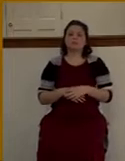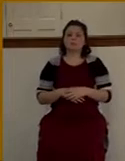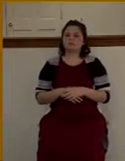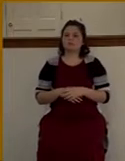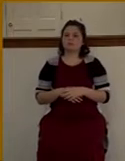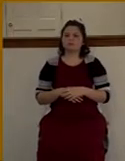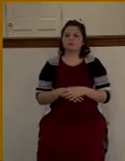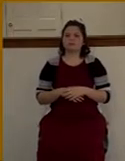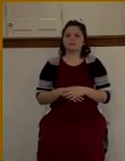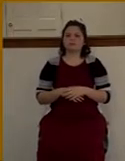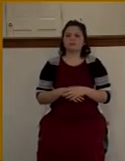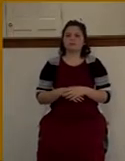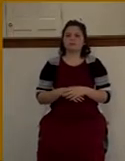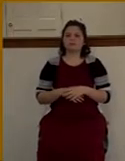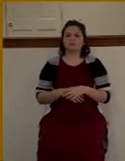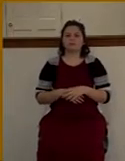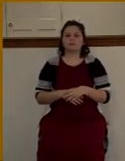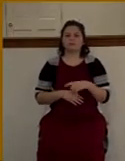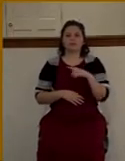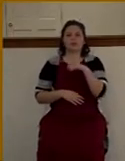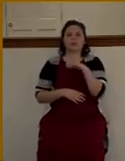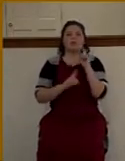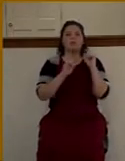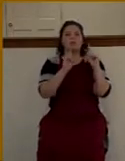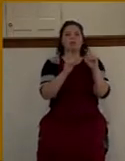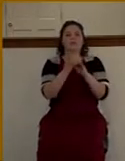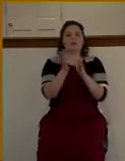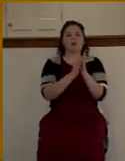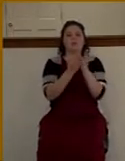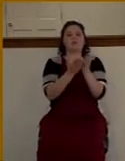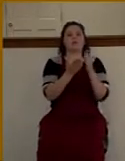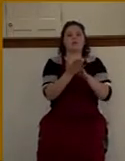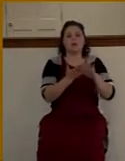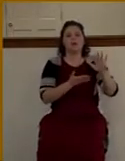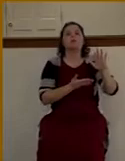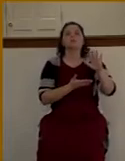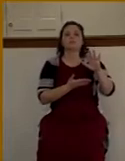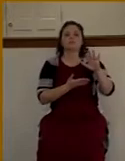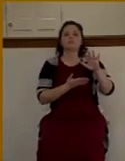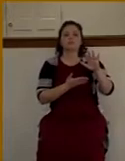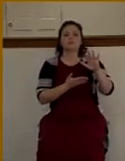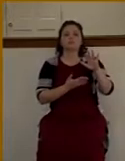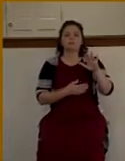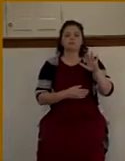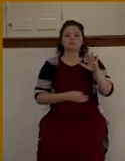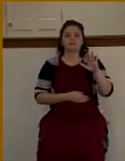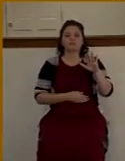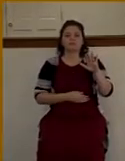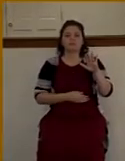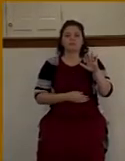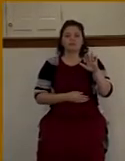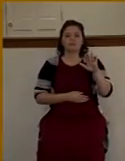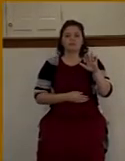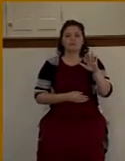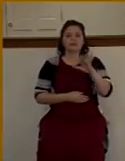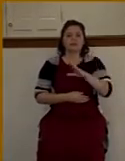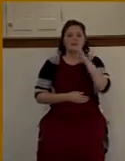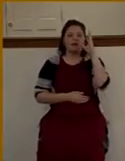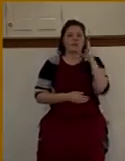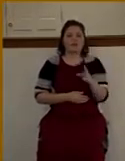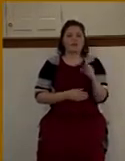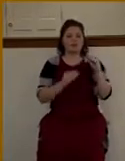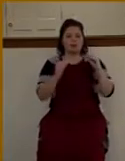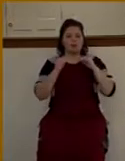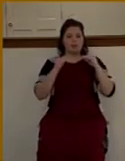to Christ, we were never taught to say to a person, you have to keep the commandments to go to heaven. Because we know that you can't do that. It's